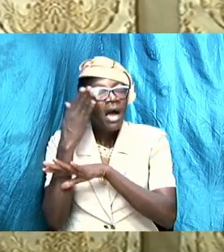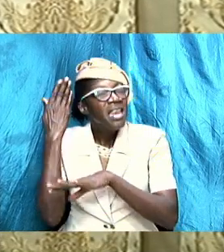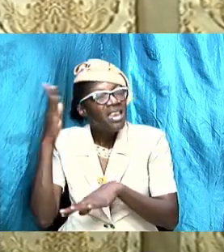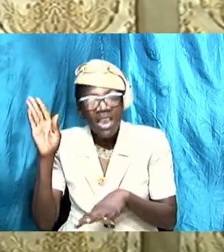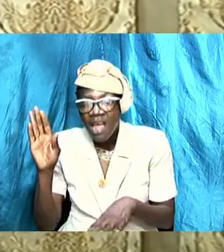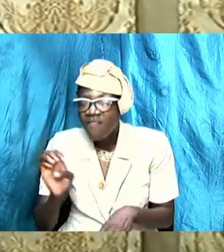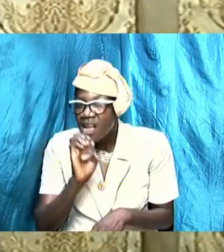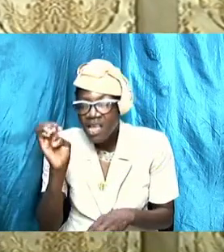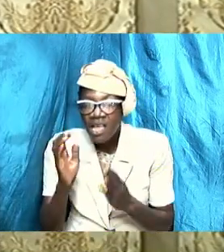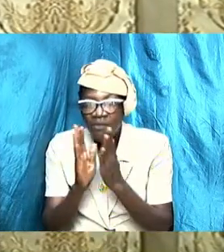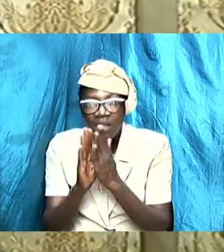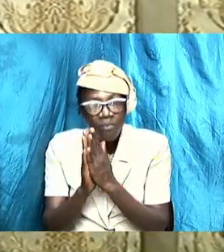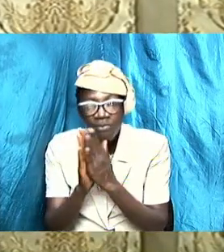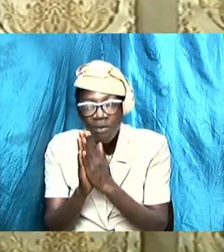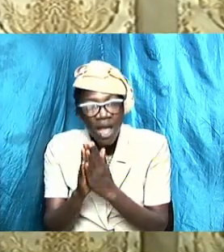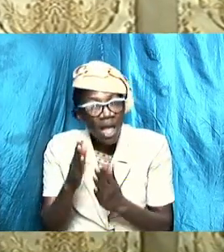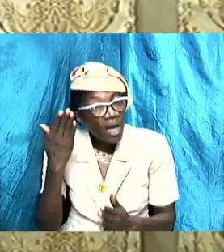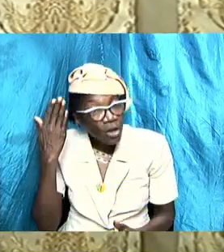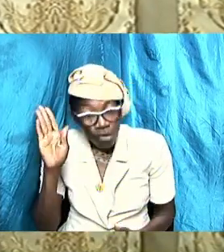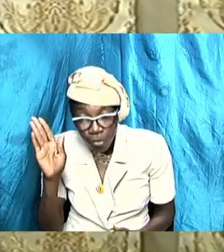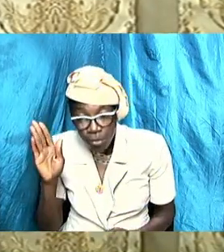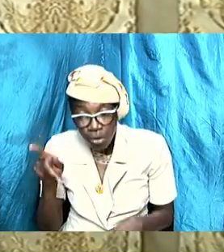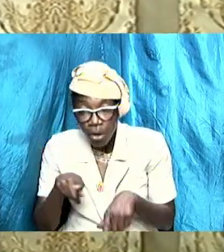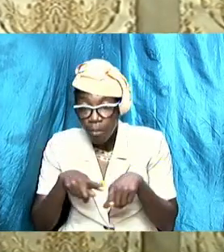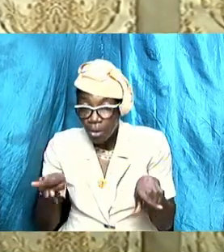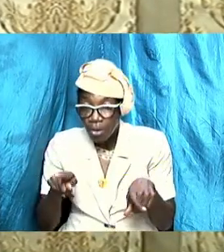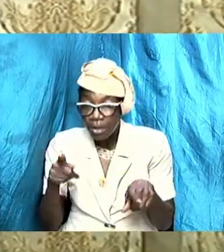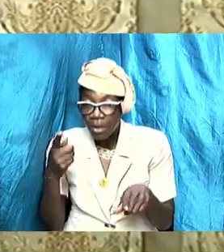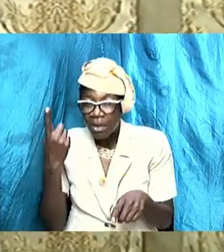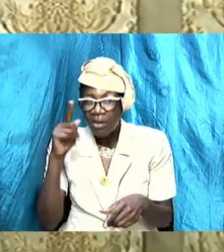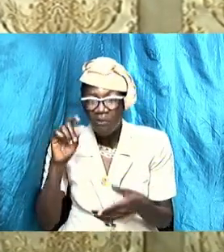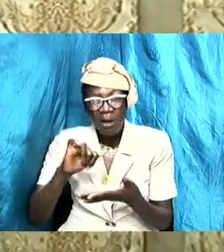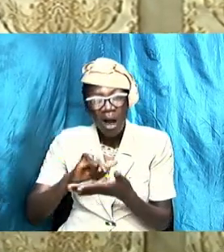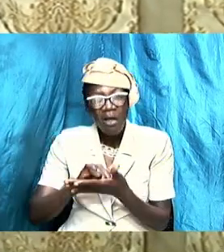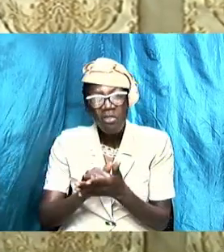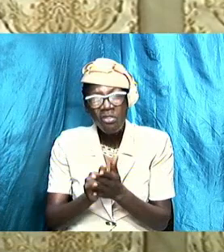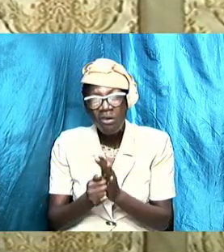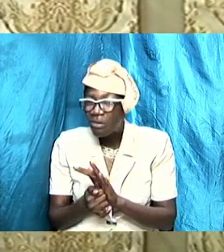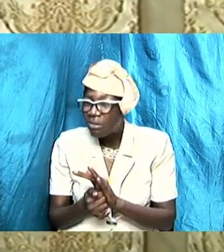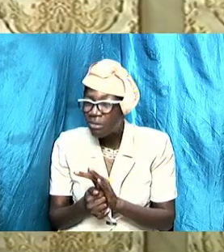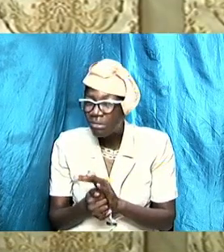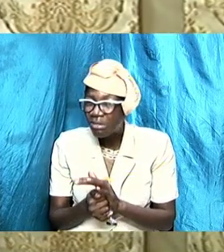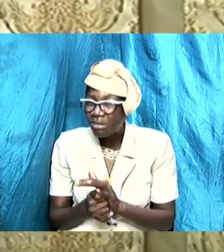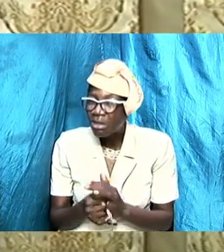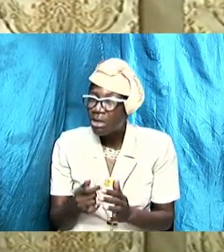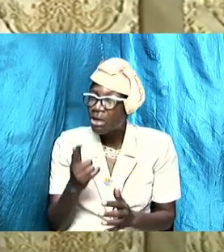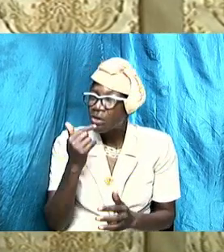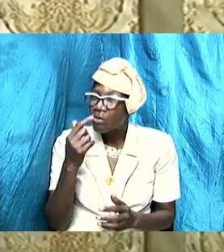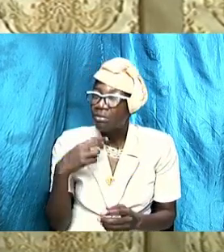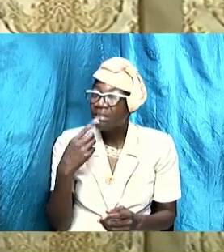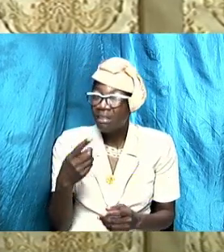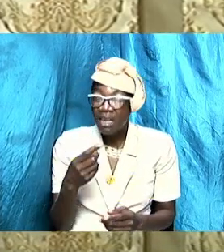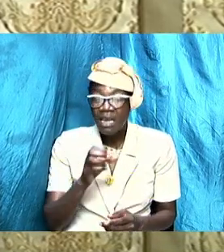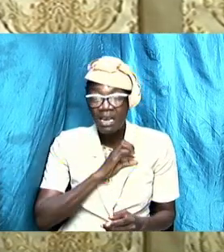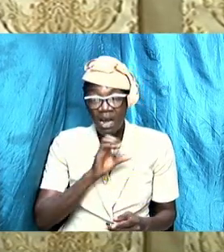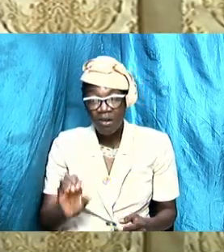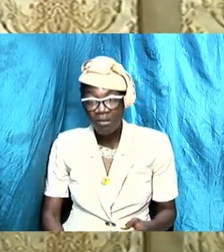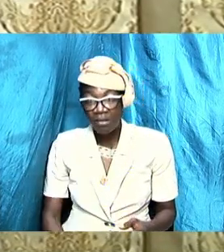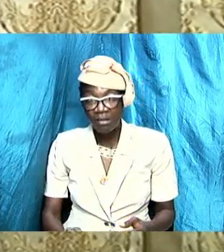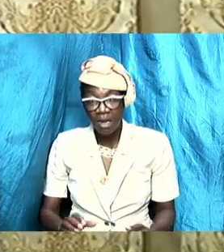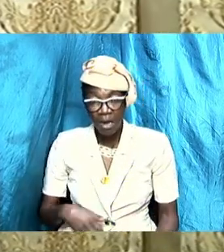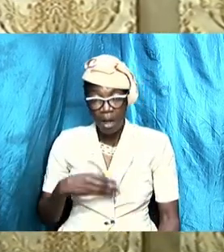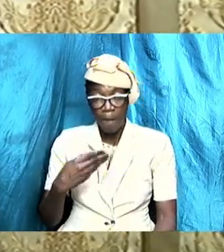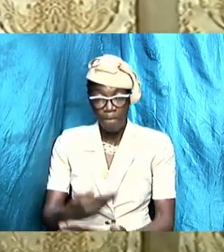all I don't know but for those that claim to be Christians born again